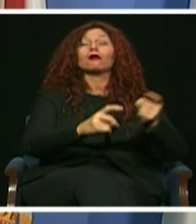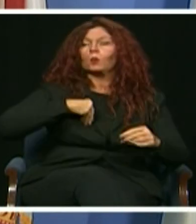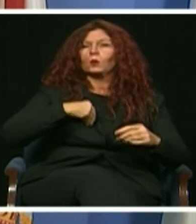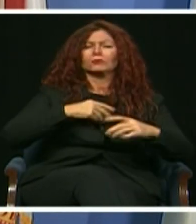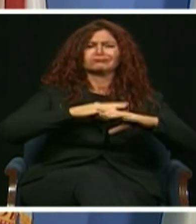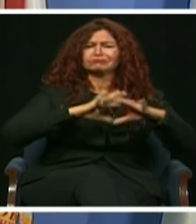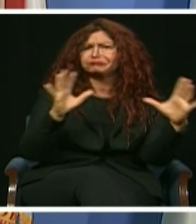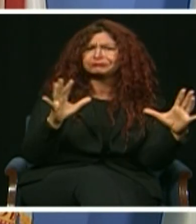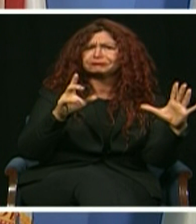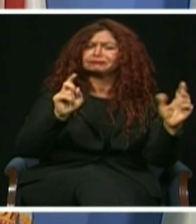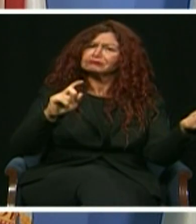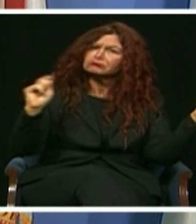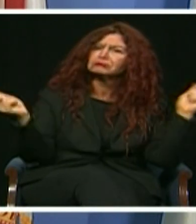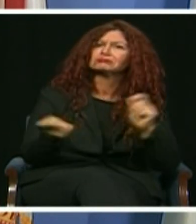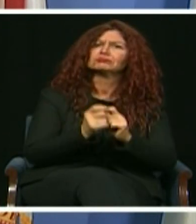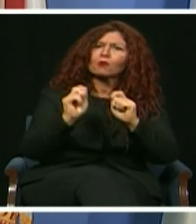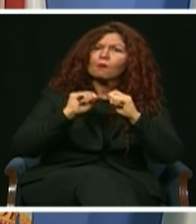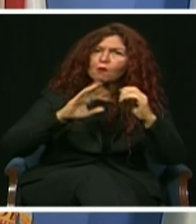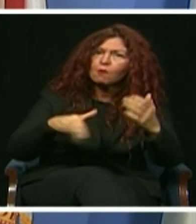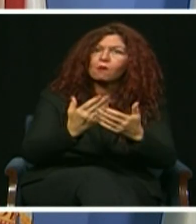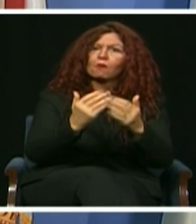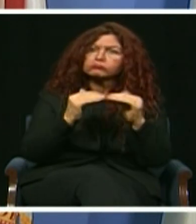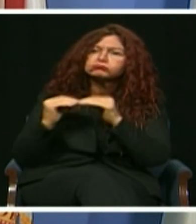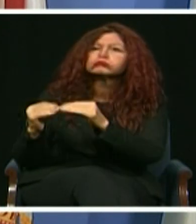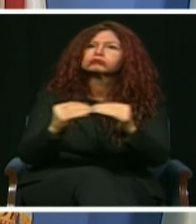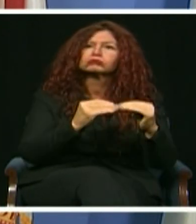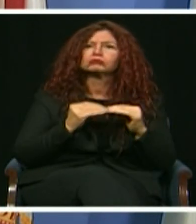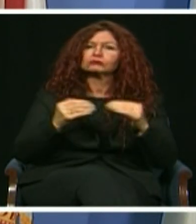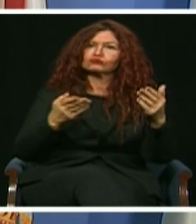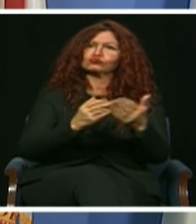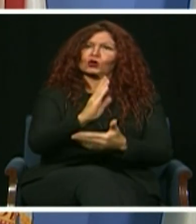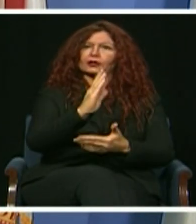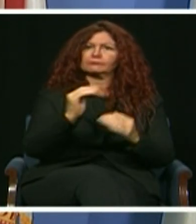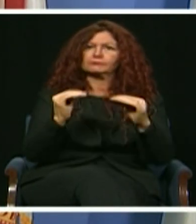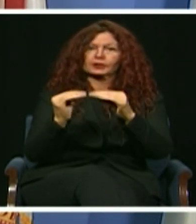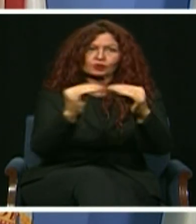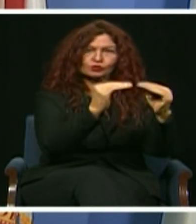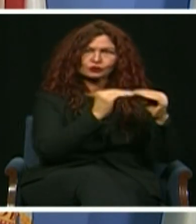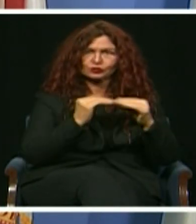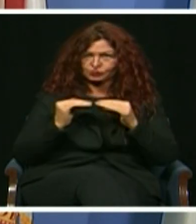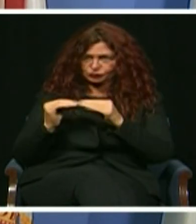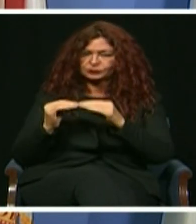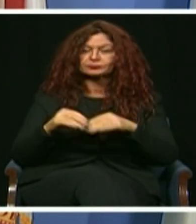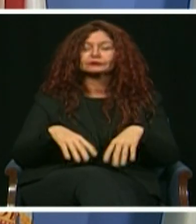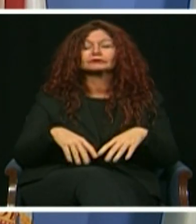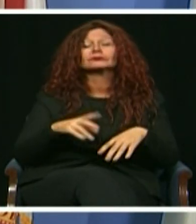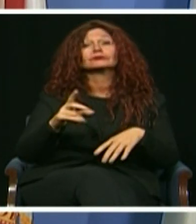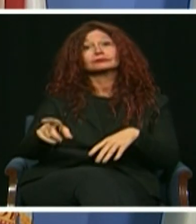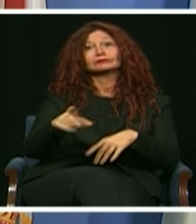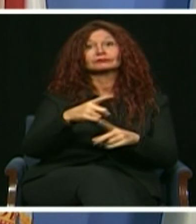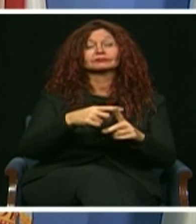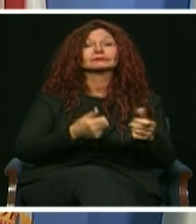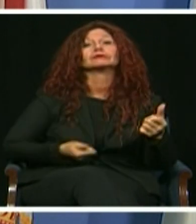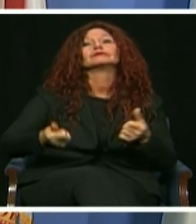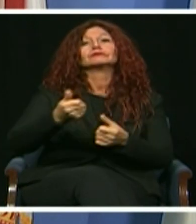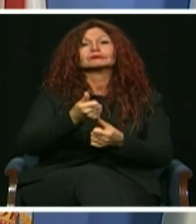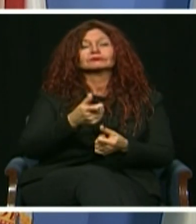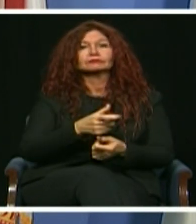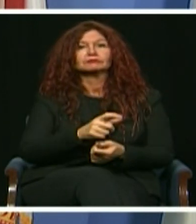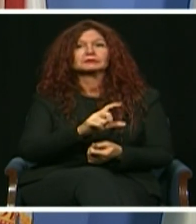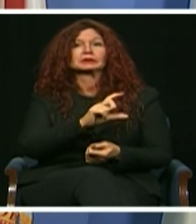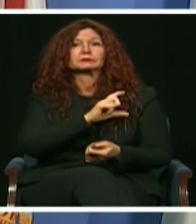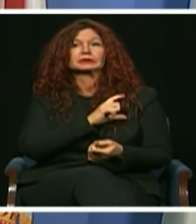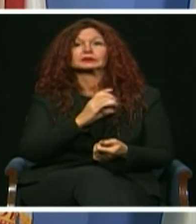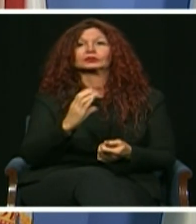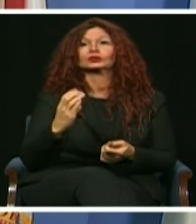Under the leadership of our new Chief Public Safety Officer, J.D. Patterson, and first-ever Chief Community Services Officer,